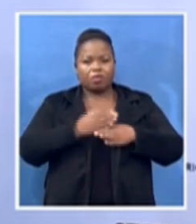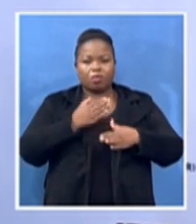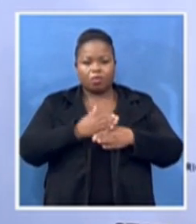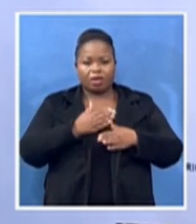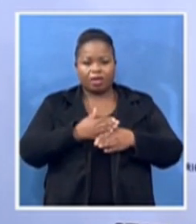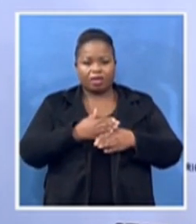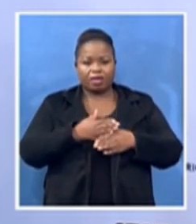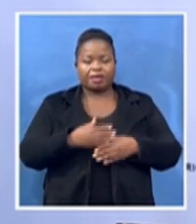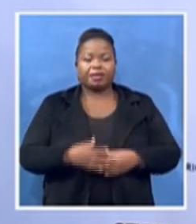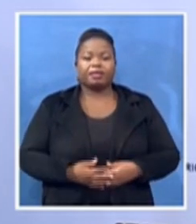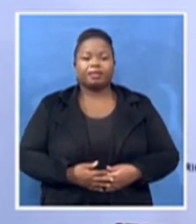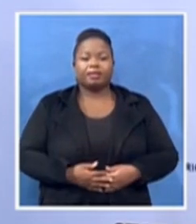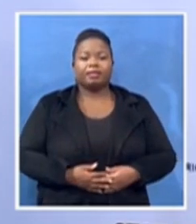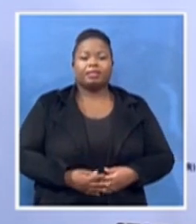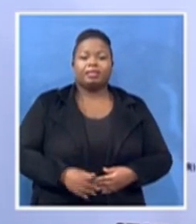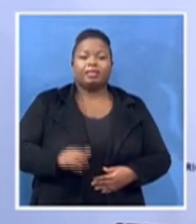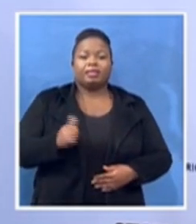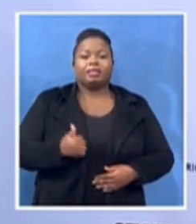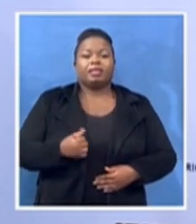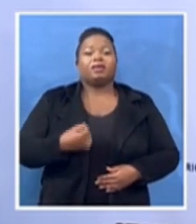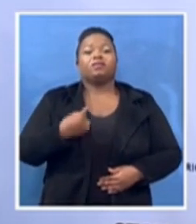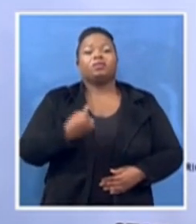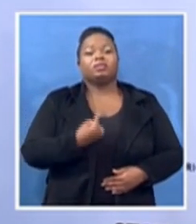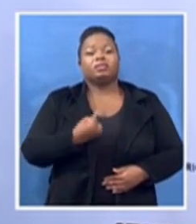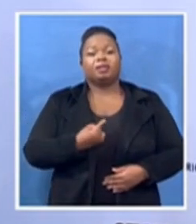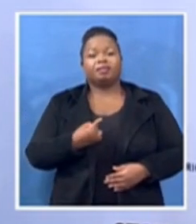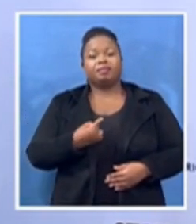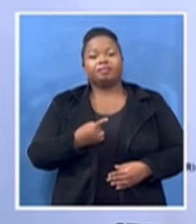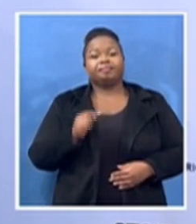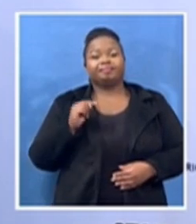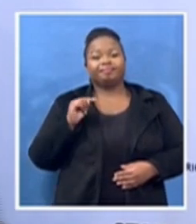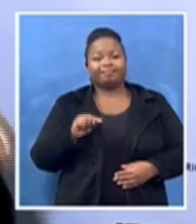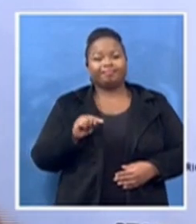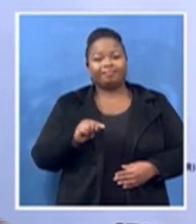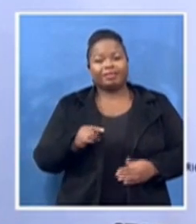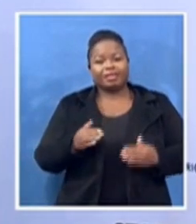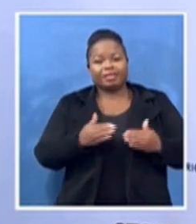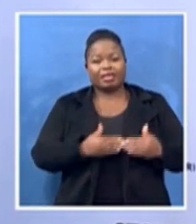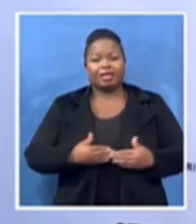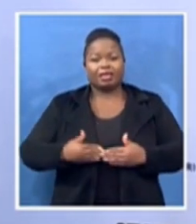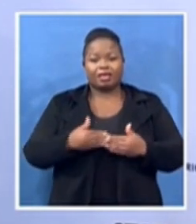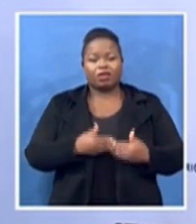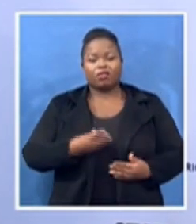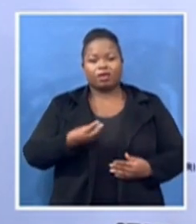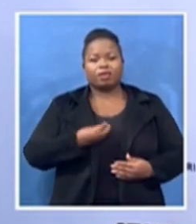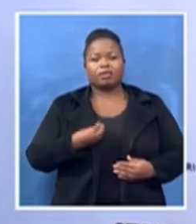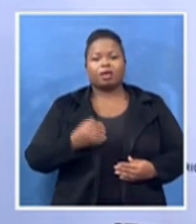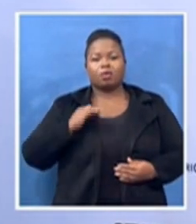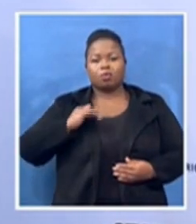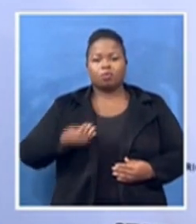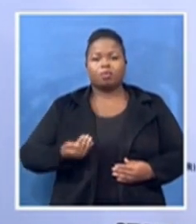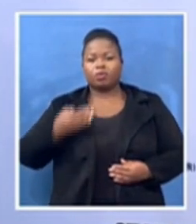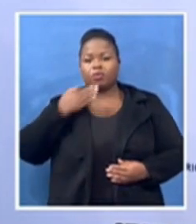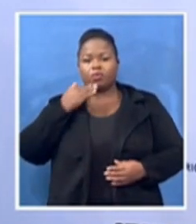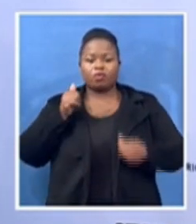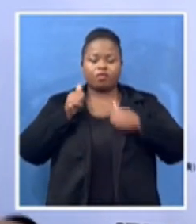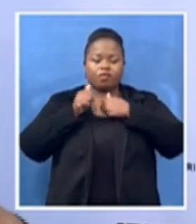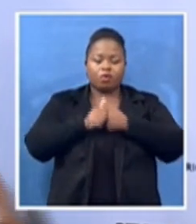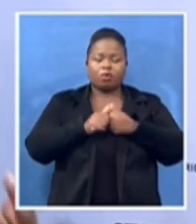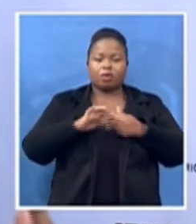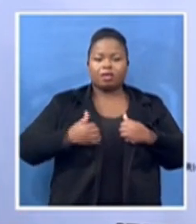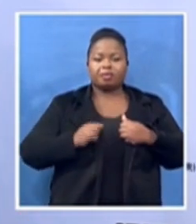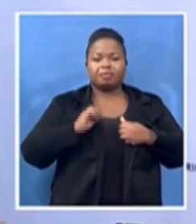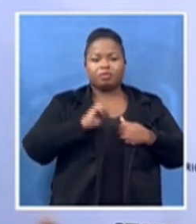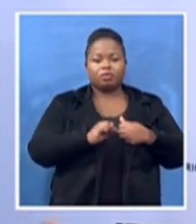after young women that followed their husbands to Johannesburg. And had to